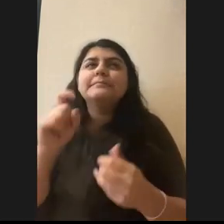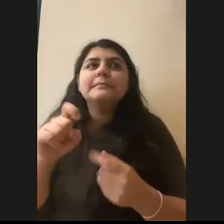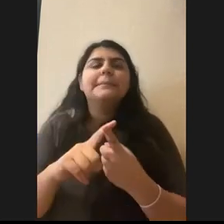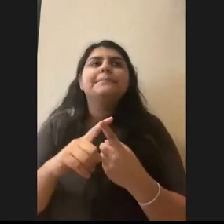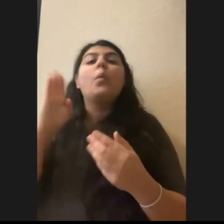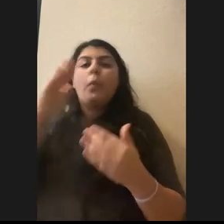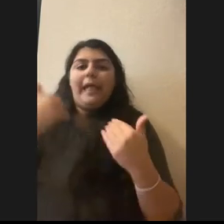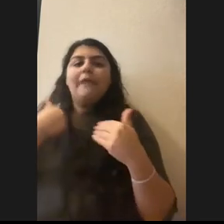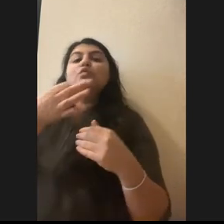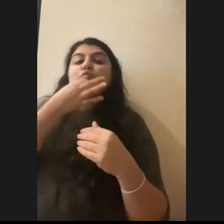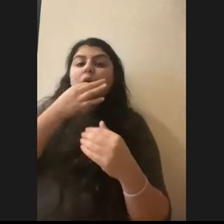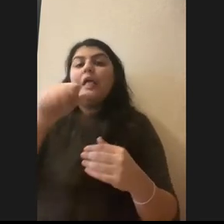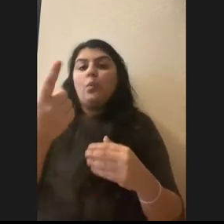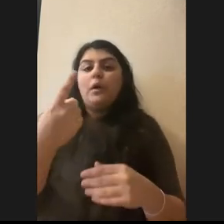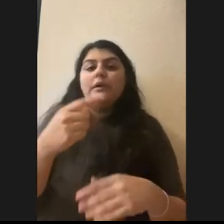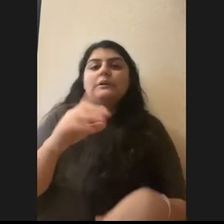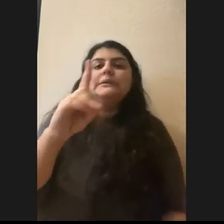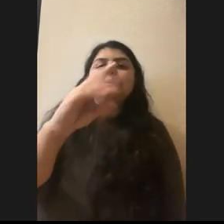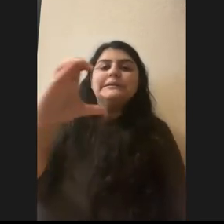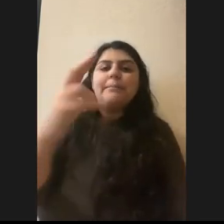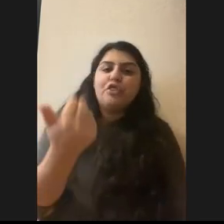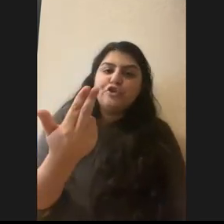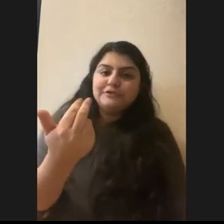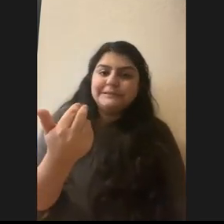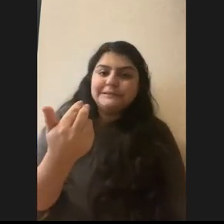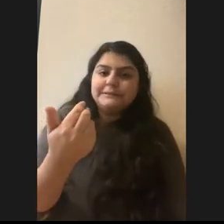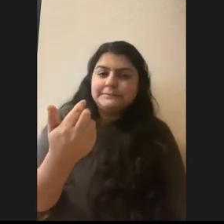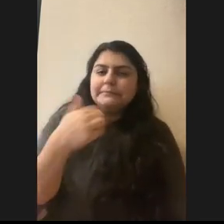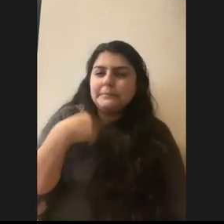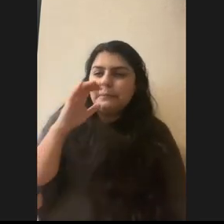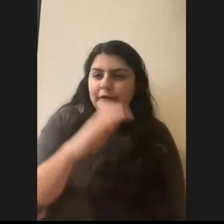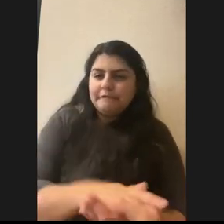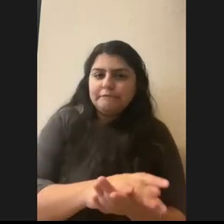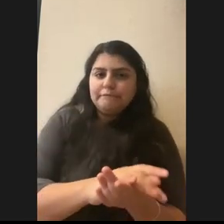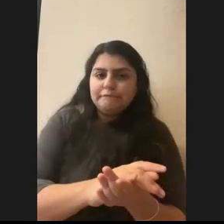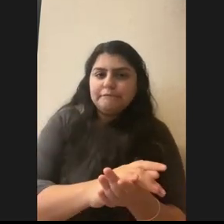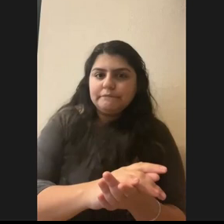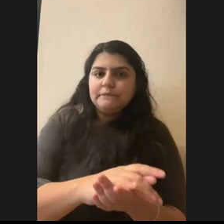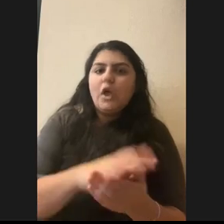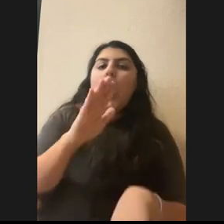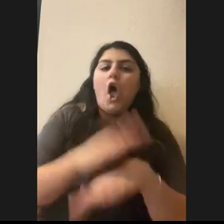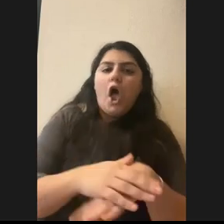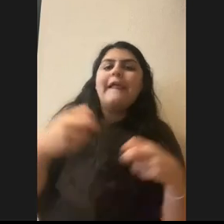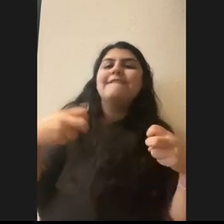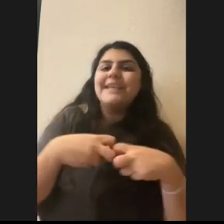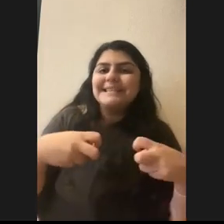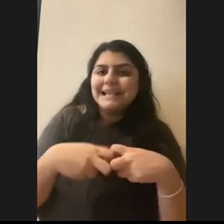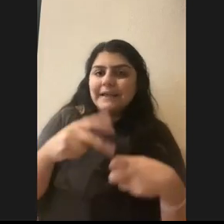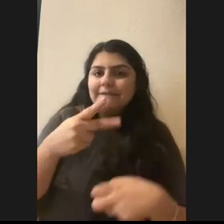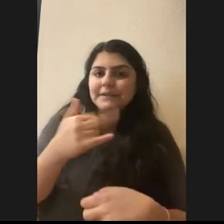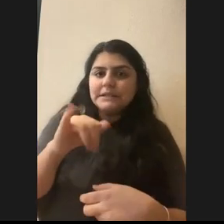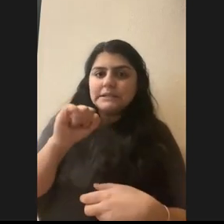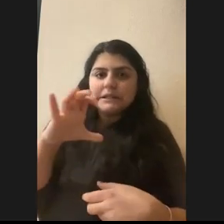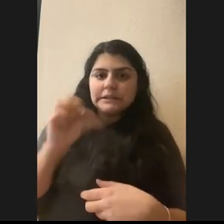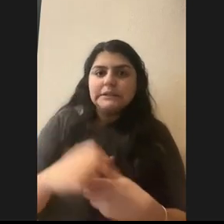have another one of these on December 13th. I believe that one's going to be on physics. Um, should be good. And if